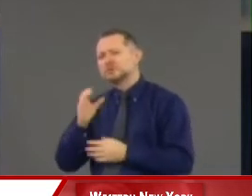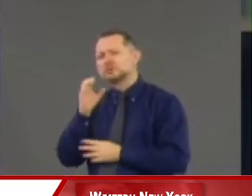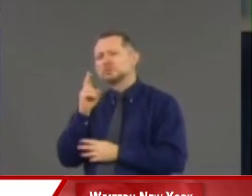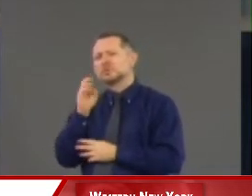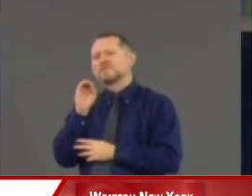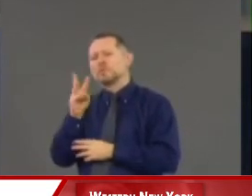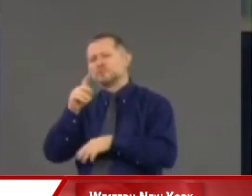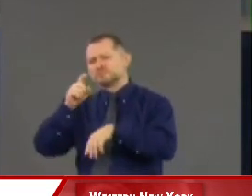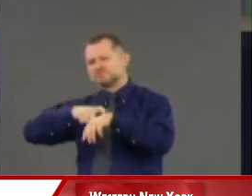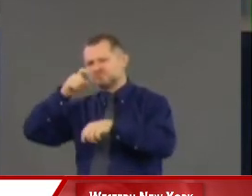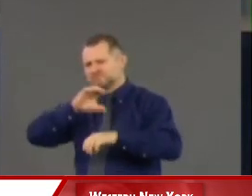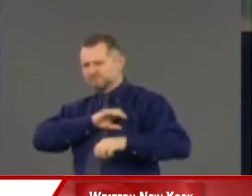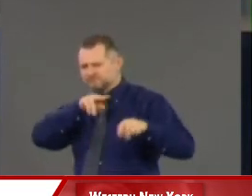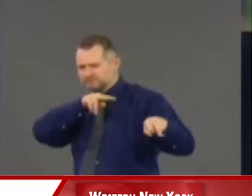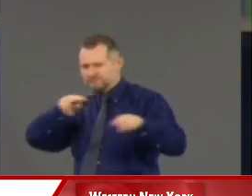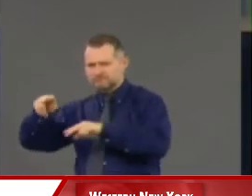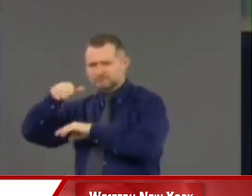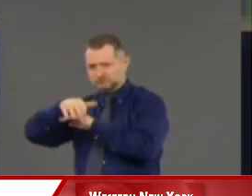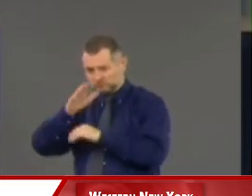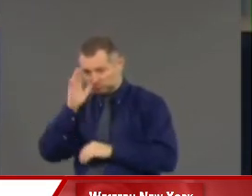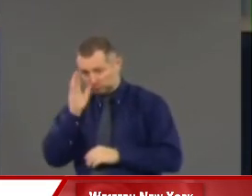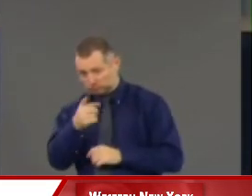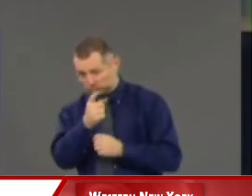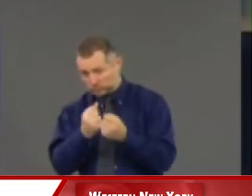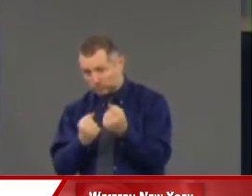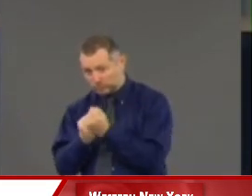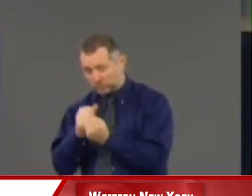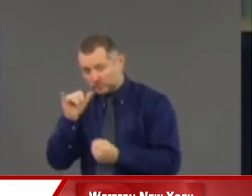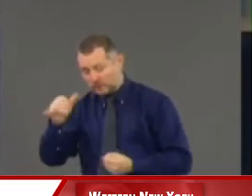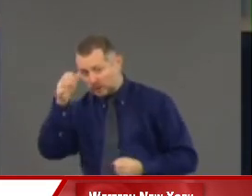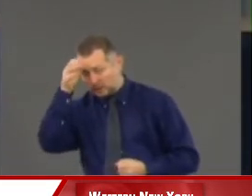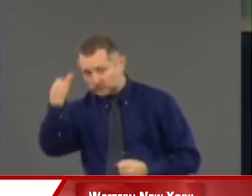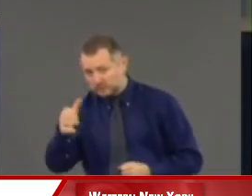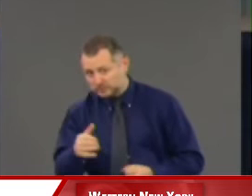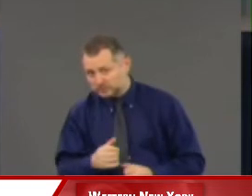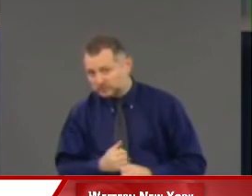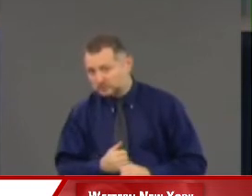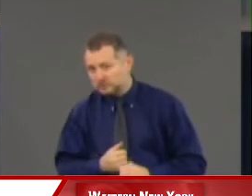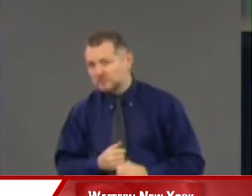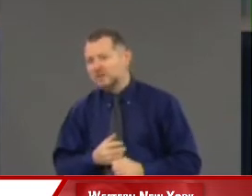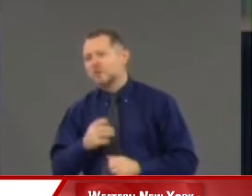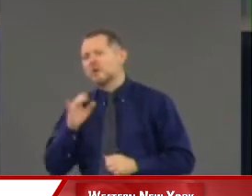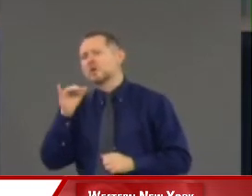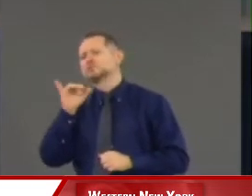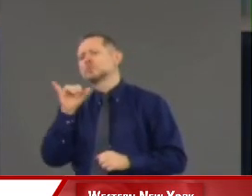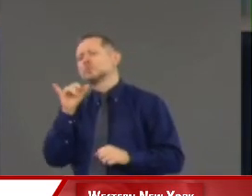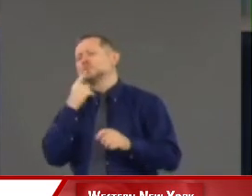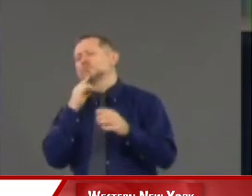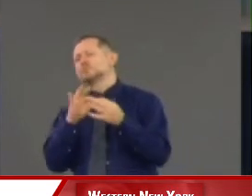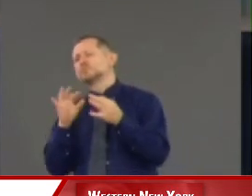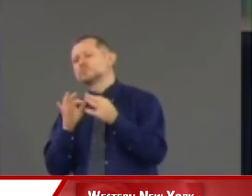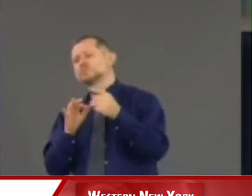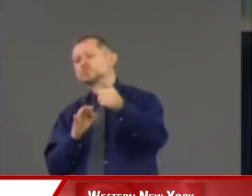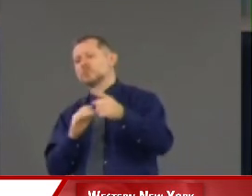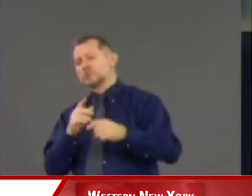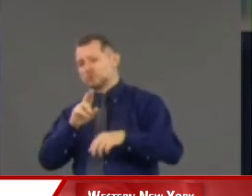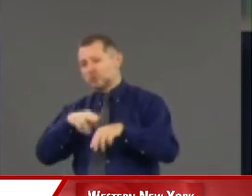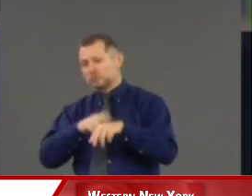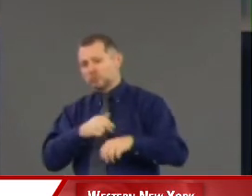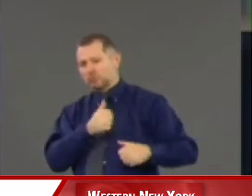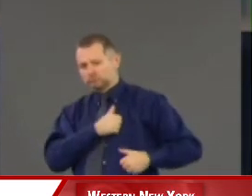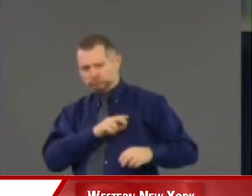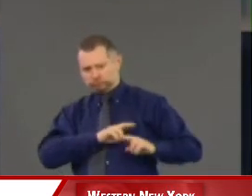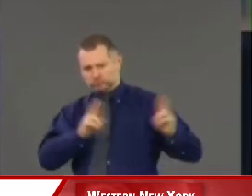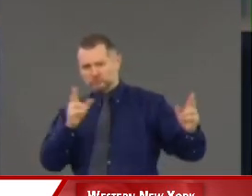something you actually are inclined to support forward and forward, and likewise, you said the National Guard is somewhat on standby.